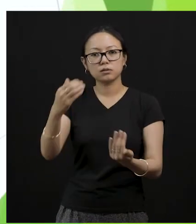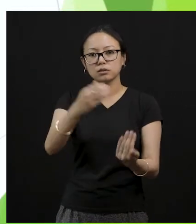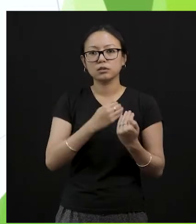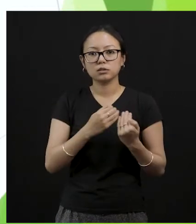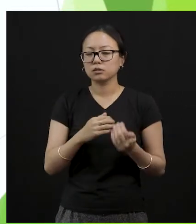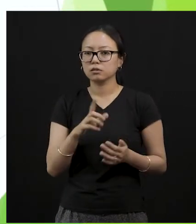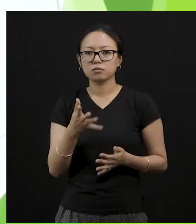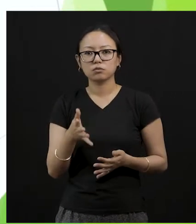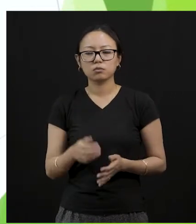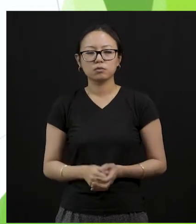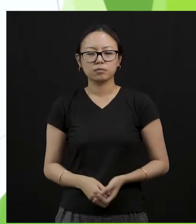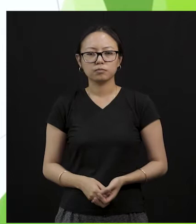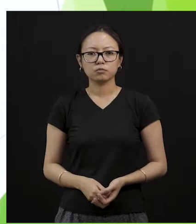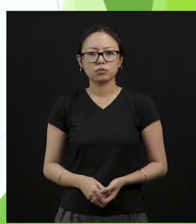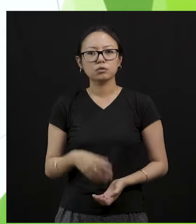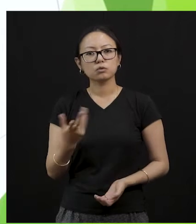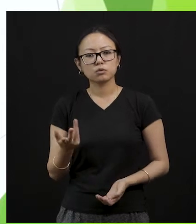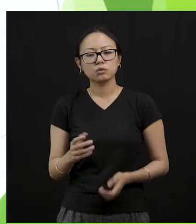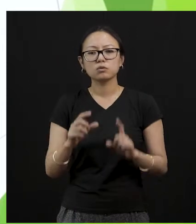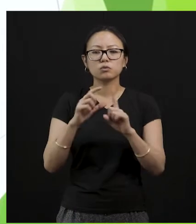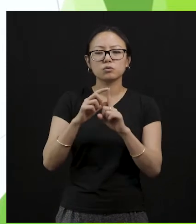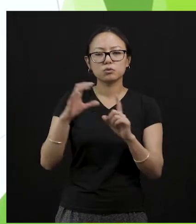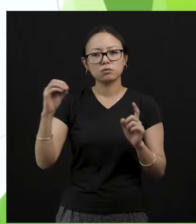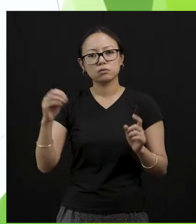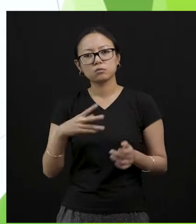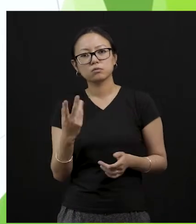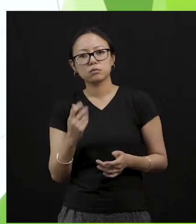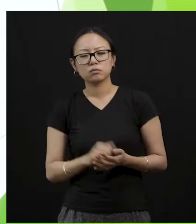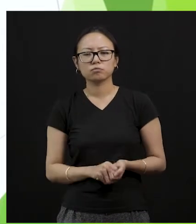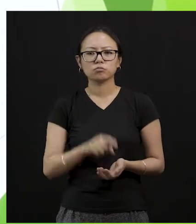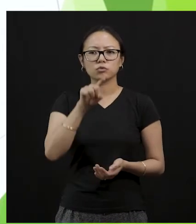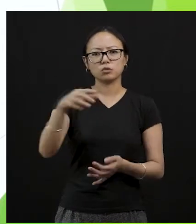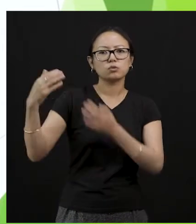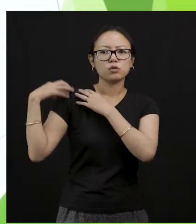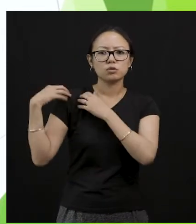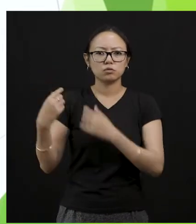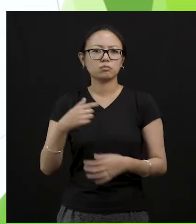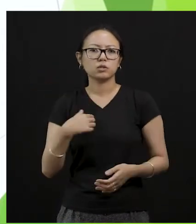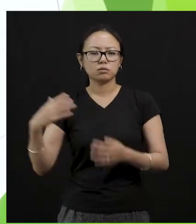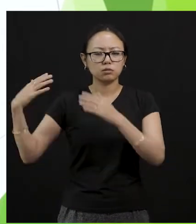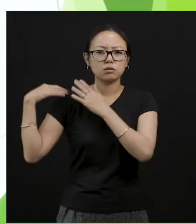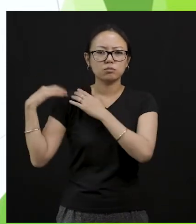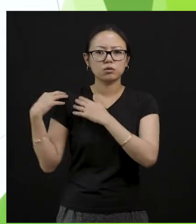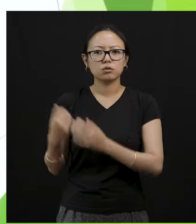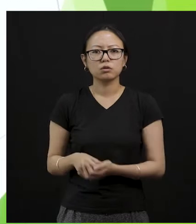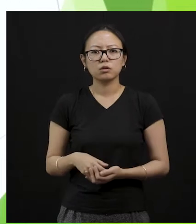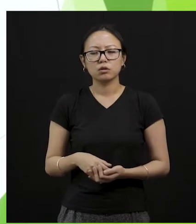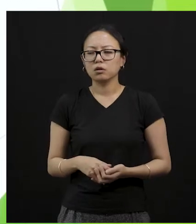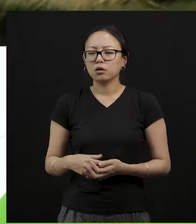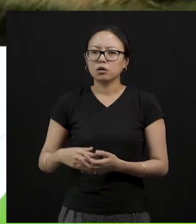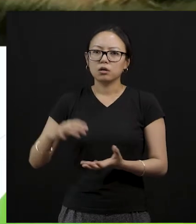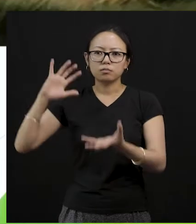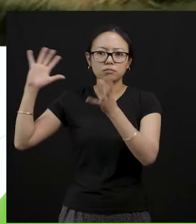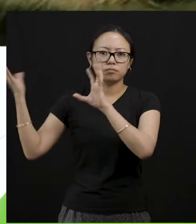Alright? So now what is to be done? You are responsible for it. I am responsible for it for taking care of the